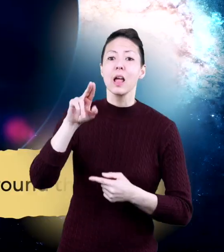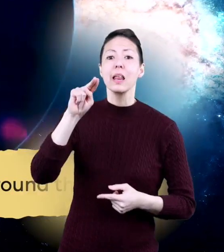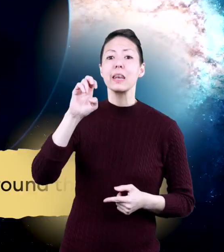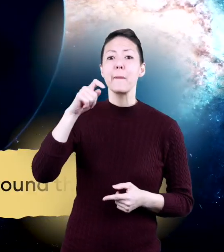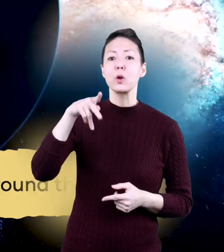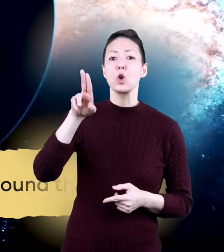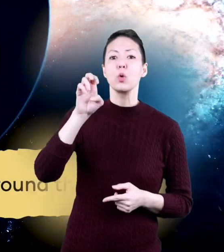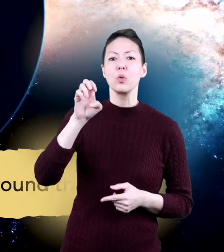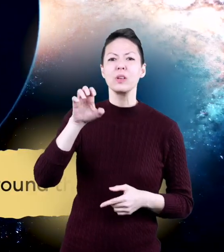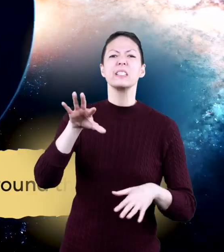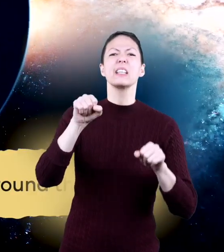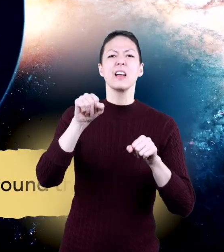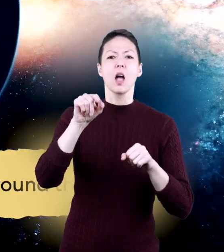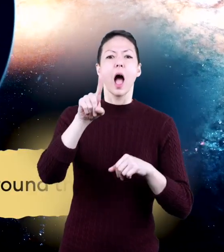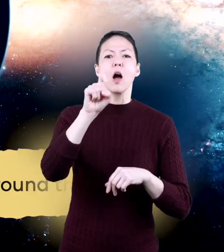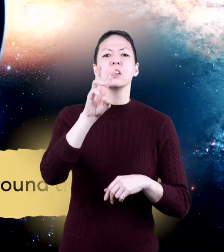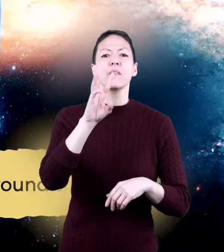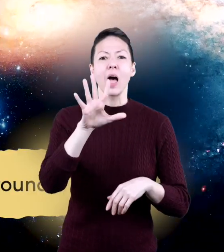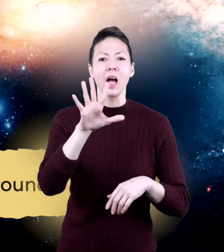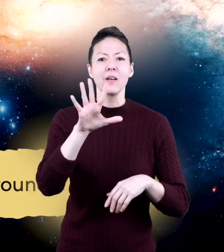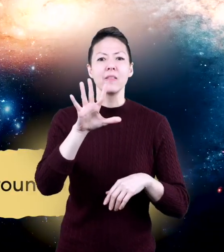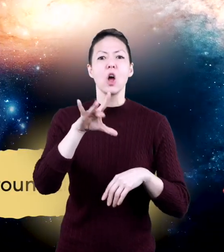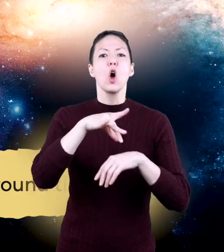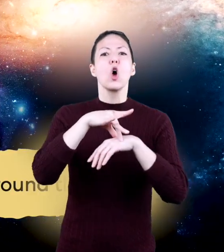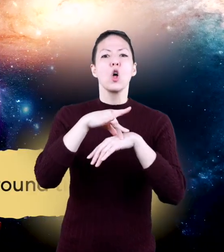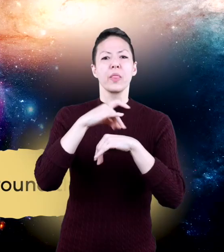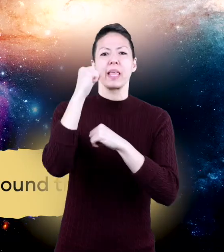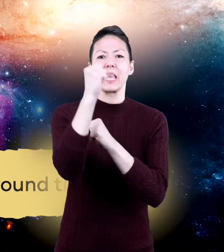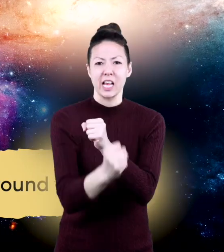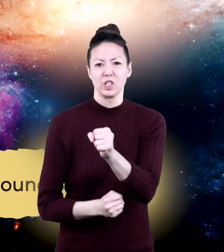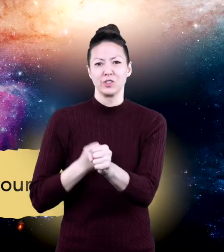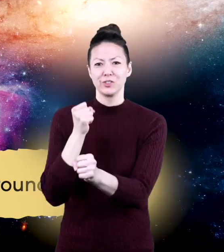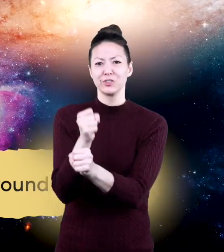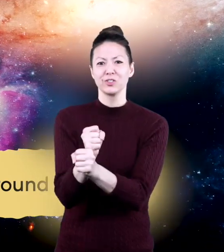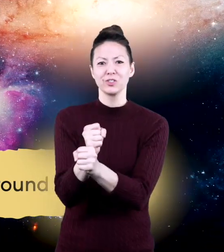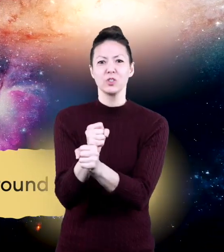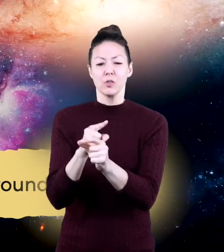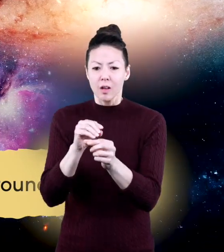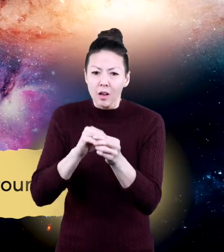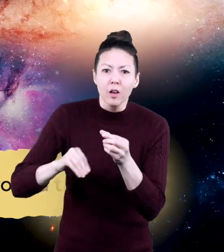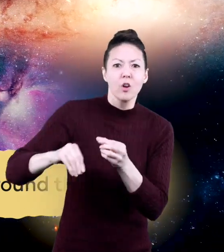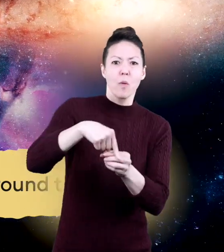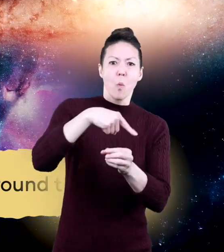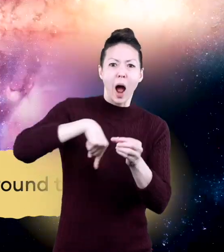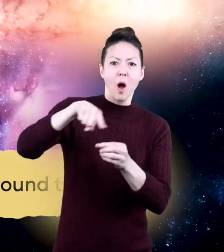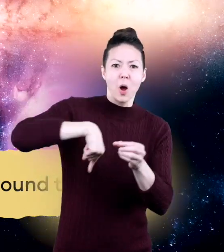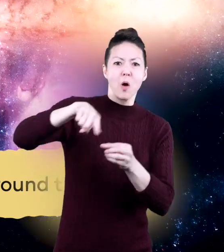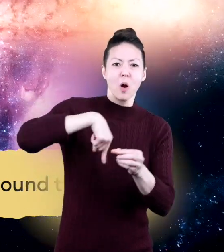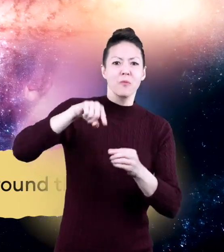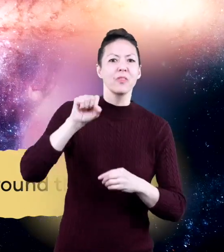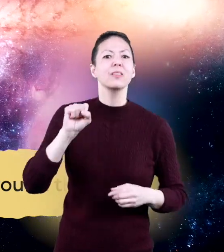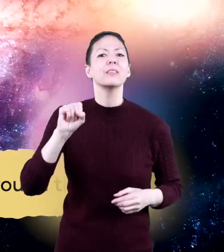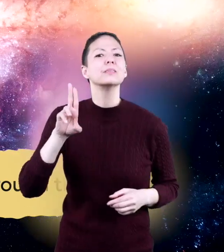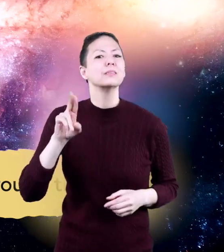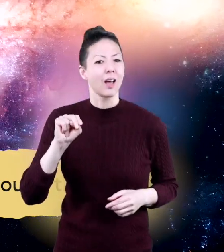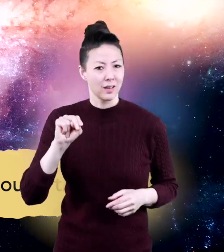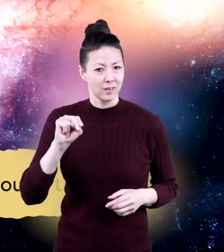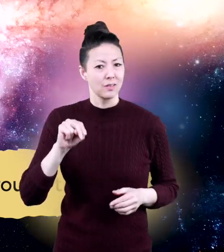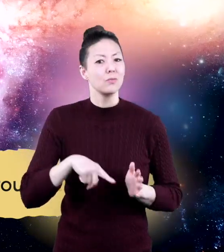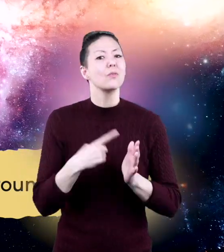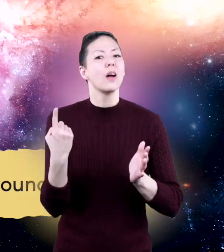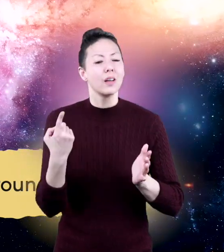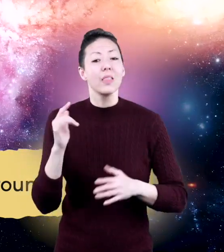And on Neptune, it takes 165 Earth years for it to move around the sun once.